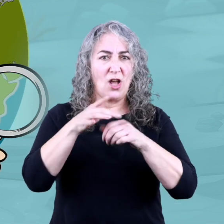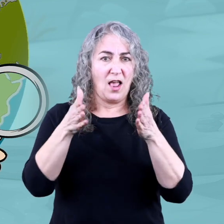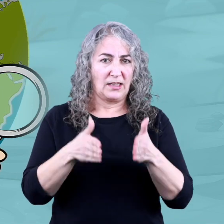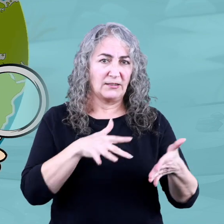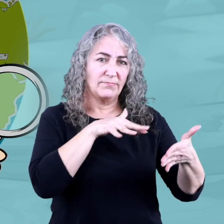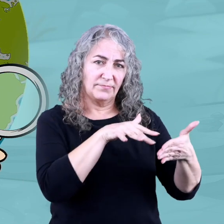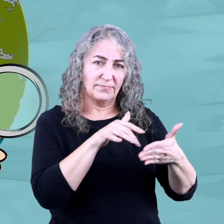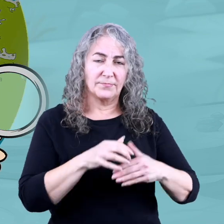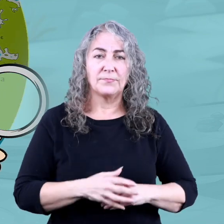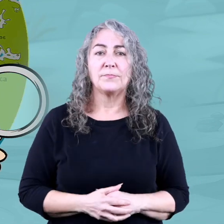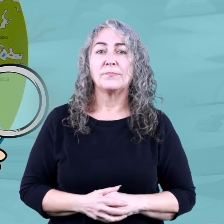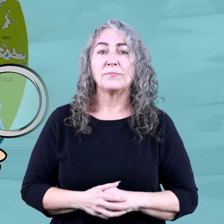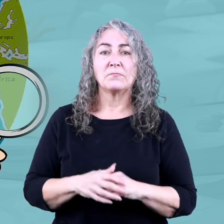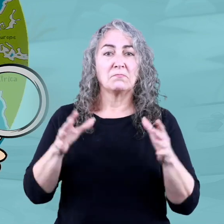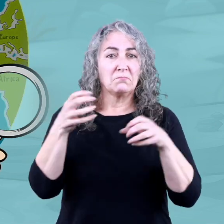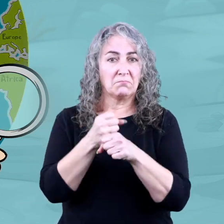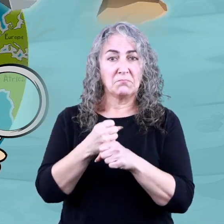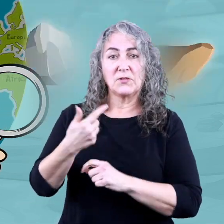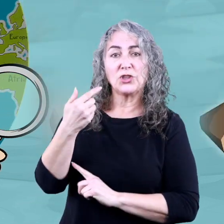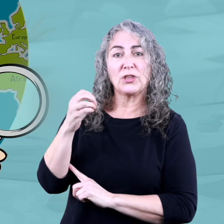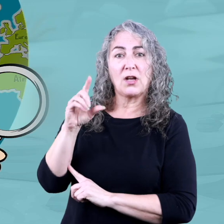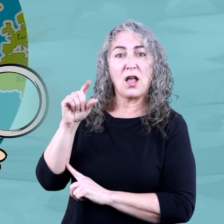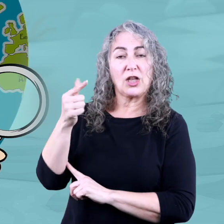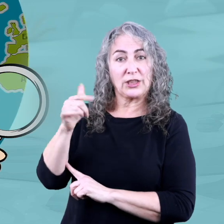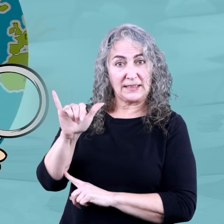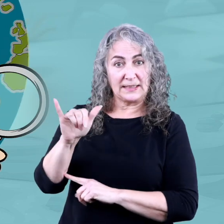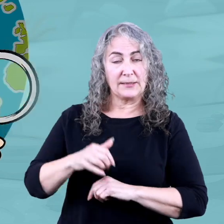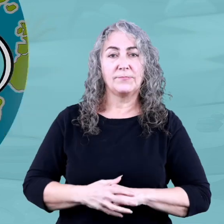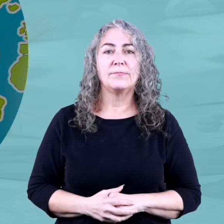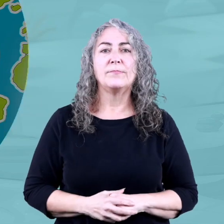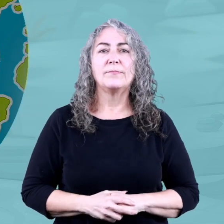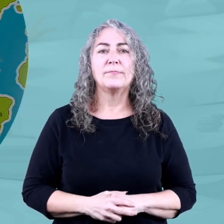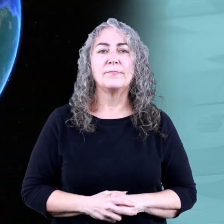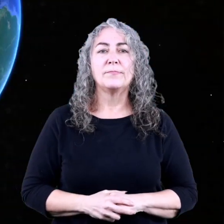And this type of science is called geology.